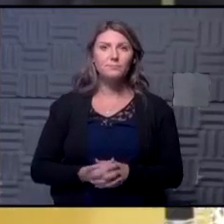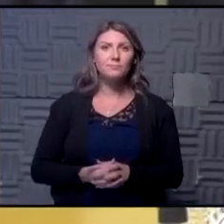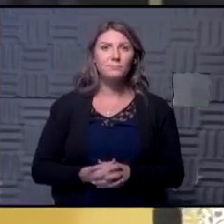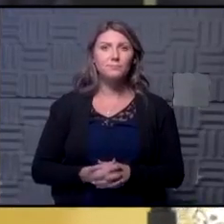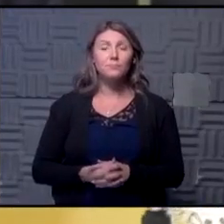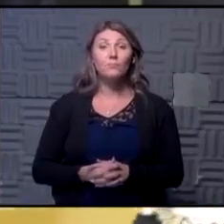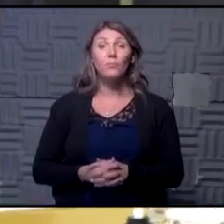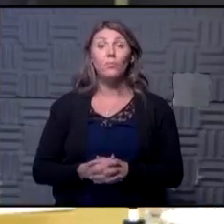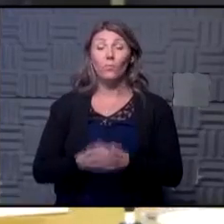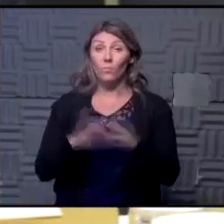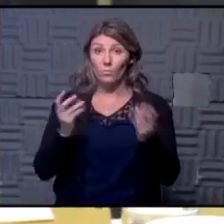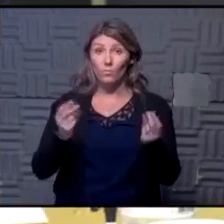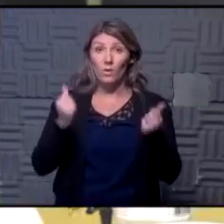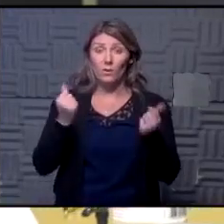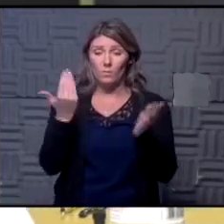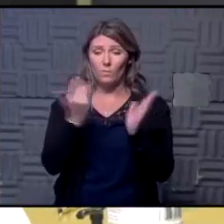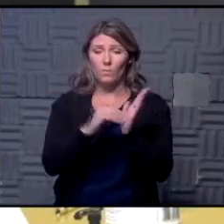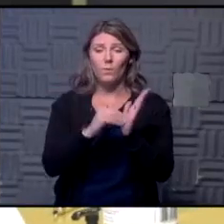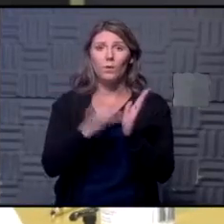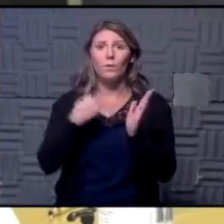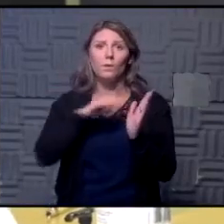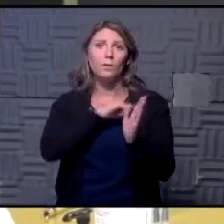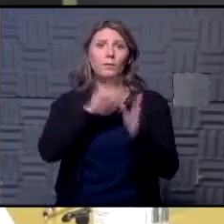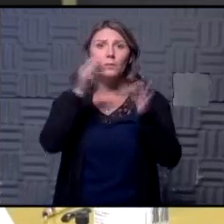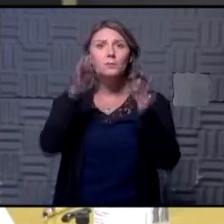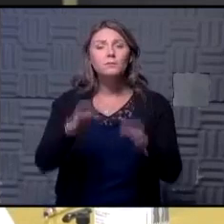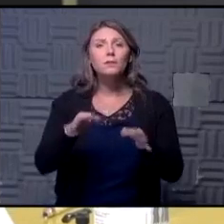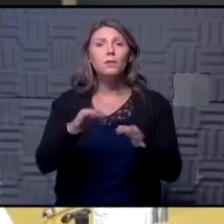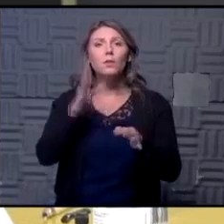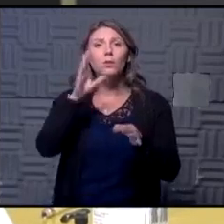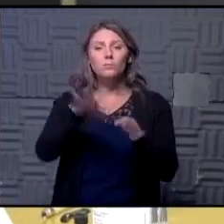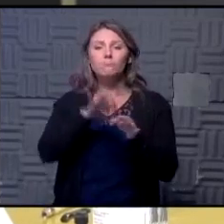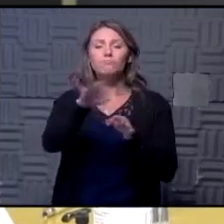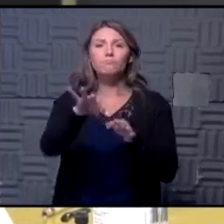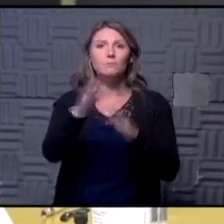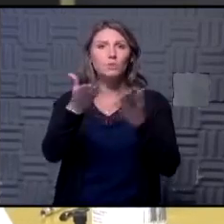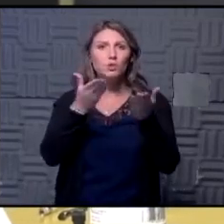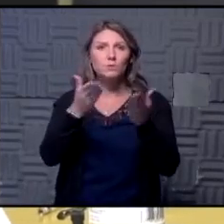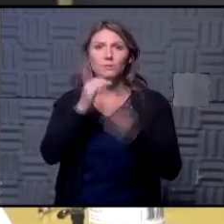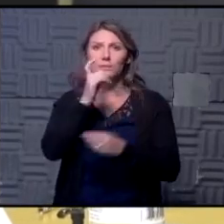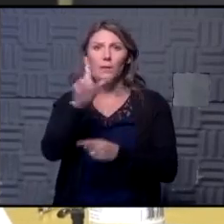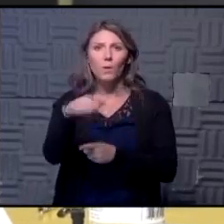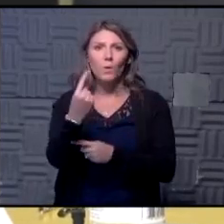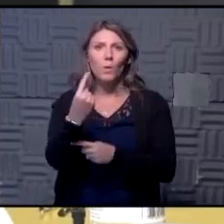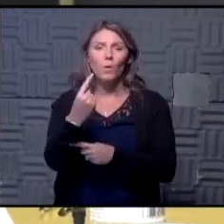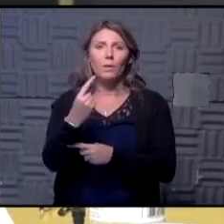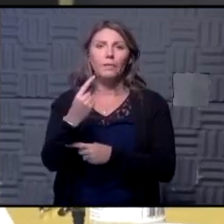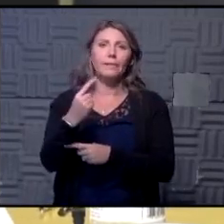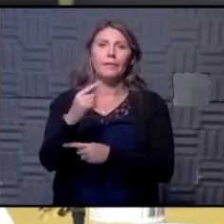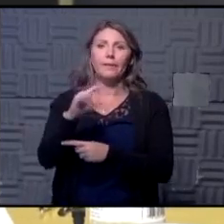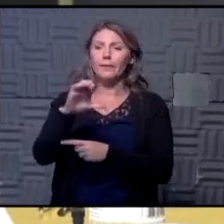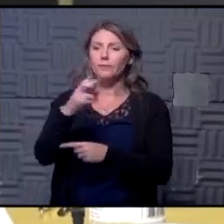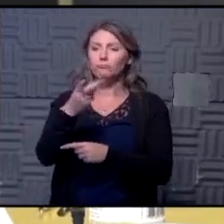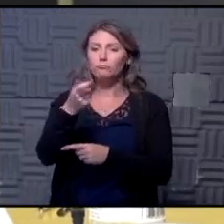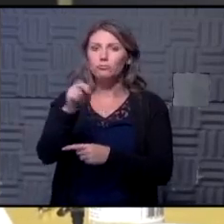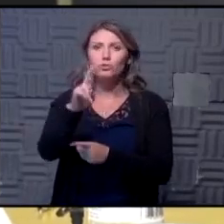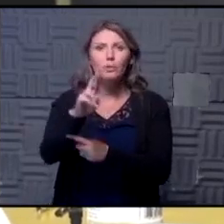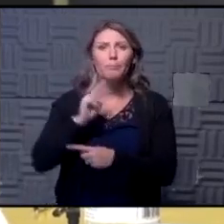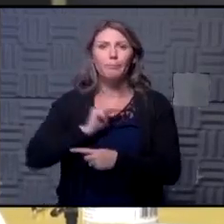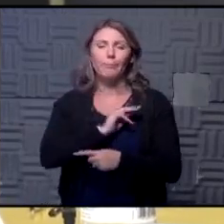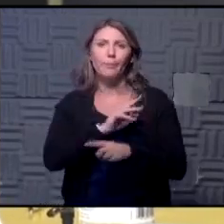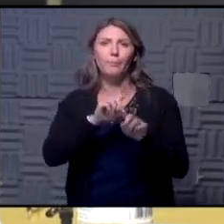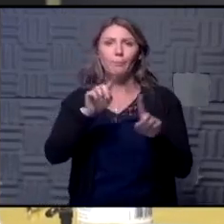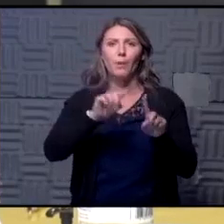you know right away again uh we we decided that we were going to extend our services to not just our our chamber members but the entire community